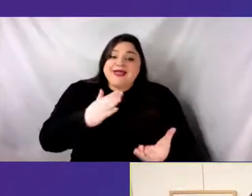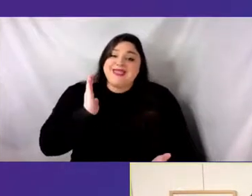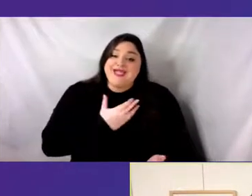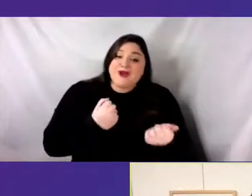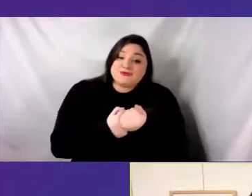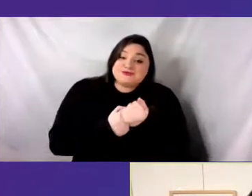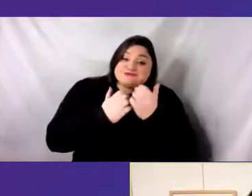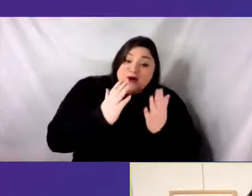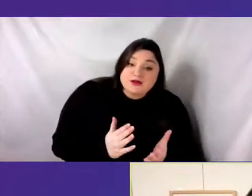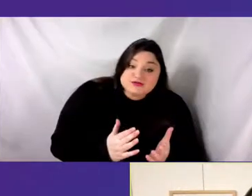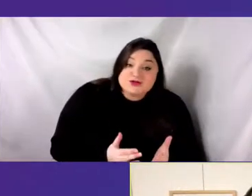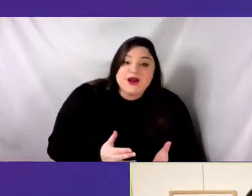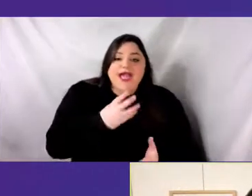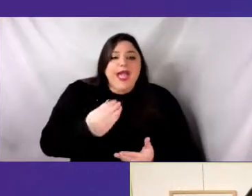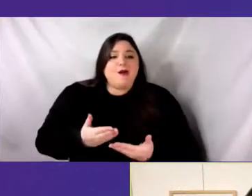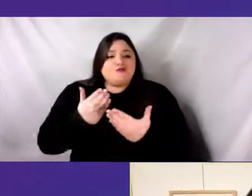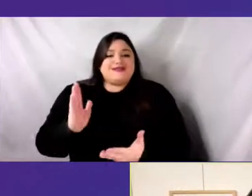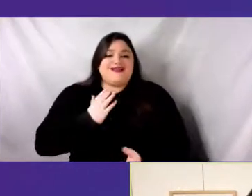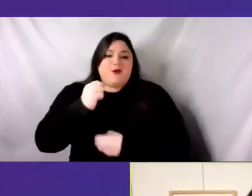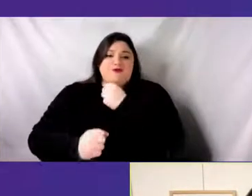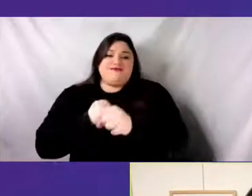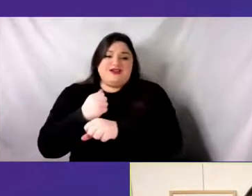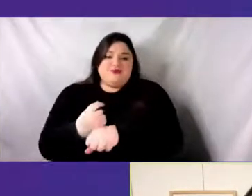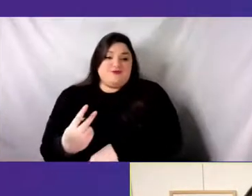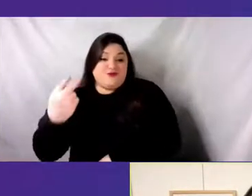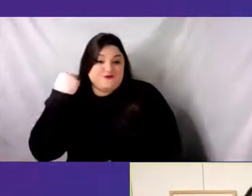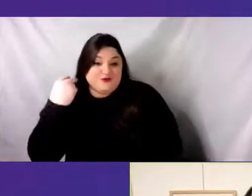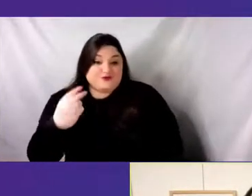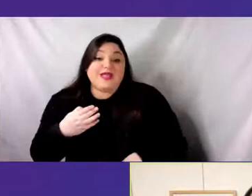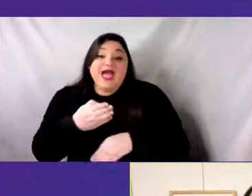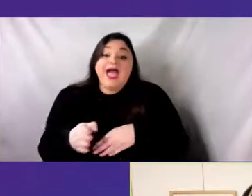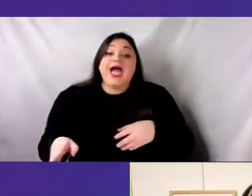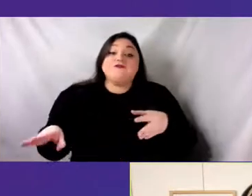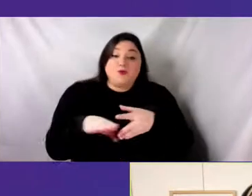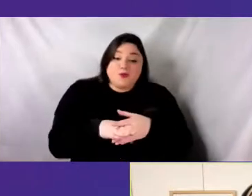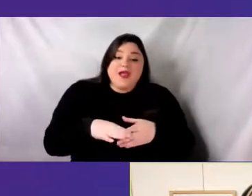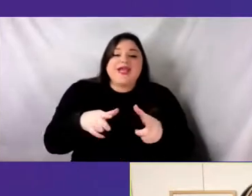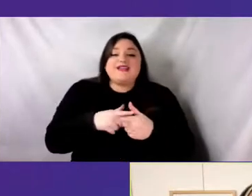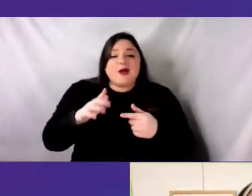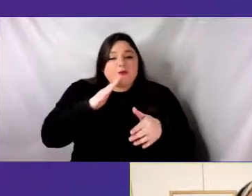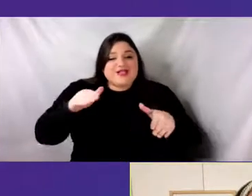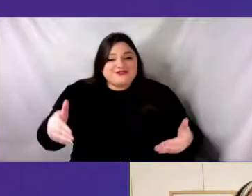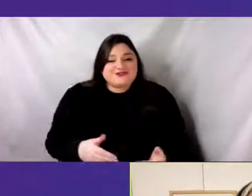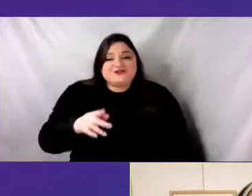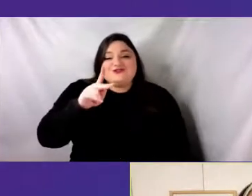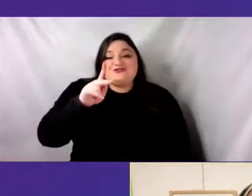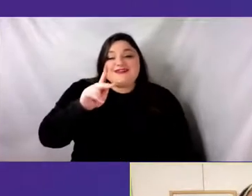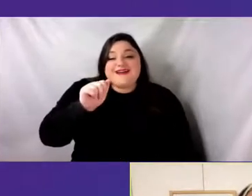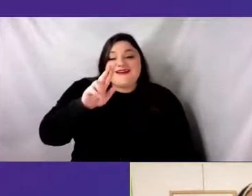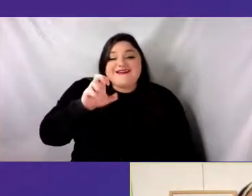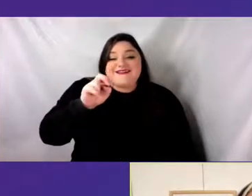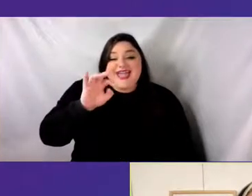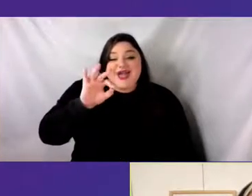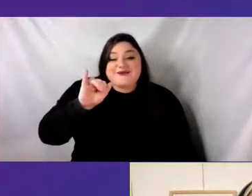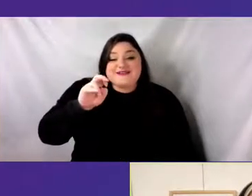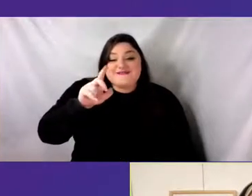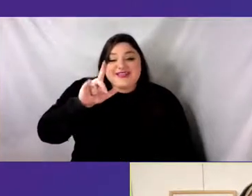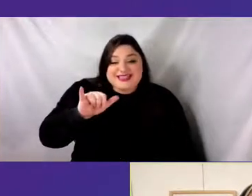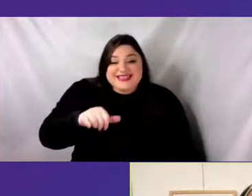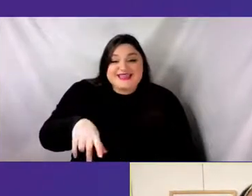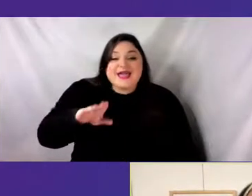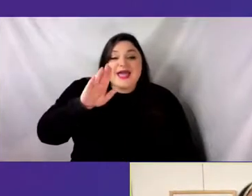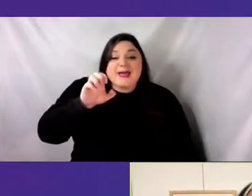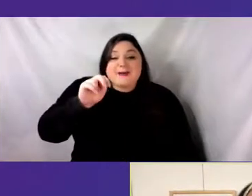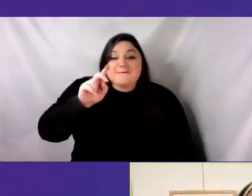break, we get to witness the incredible Karen Finley, Benedict Nguyen, and Carl Paris, in a conversation that will